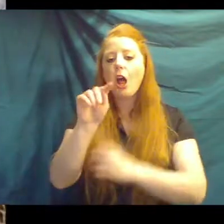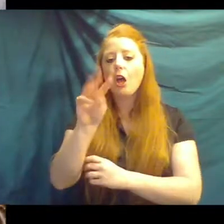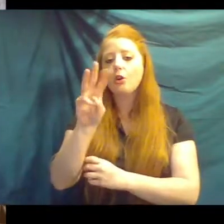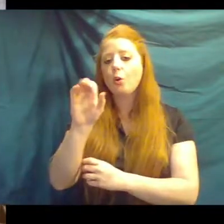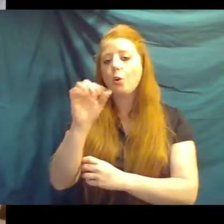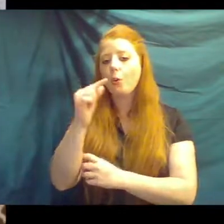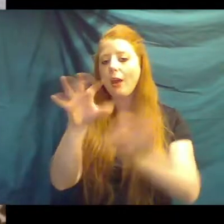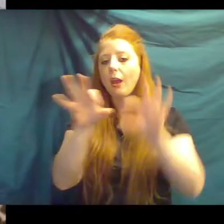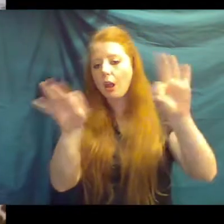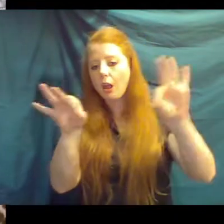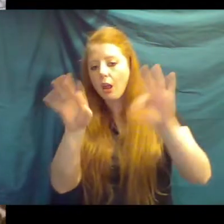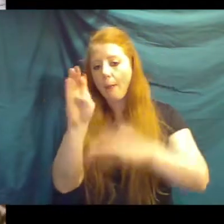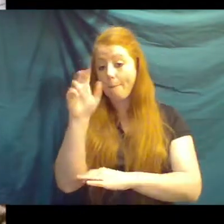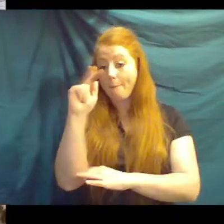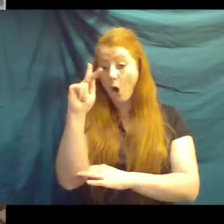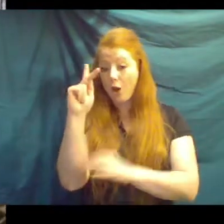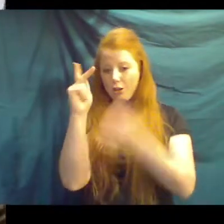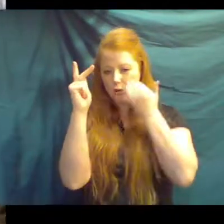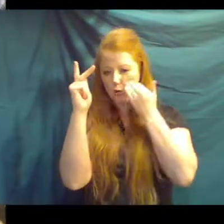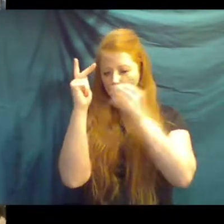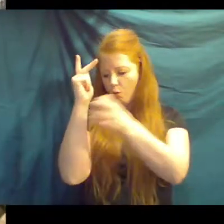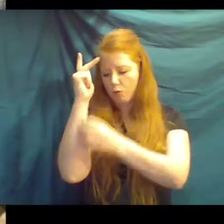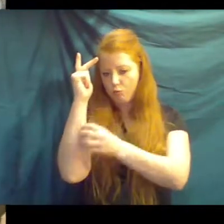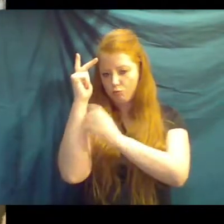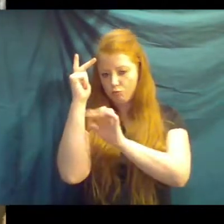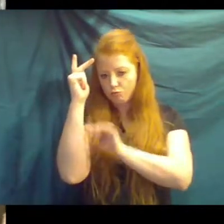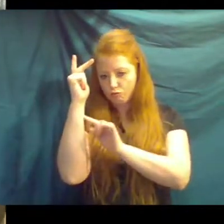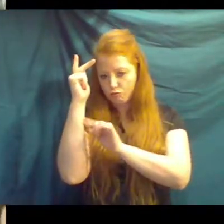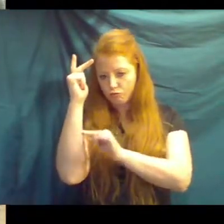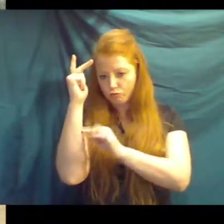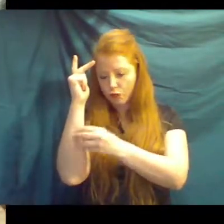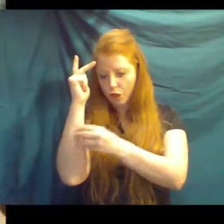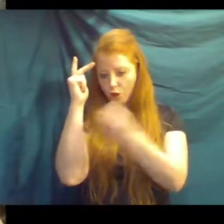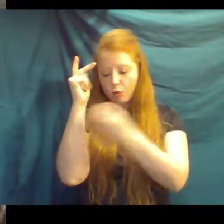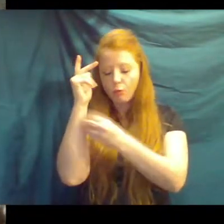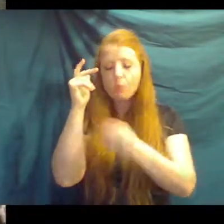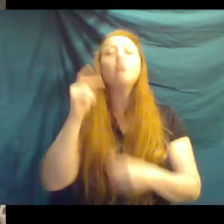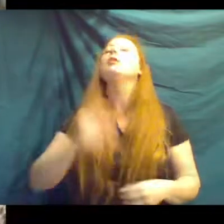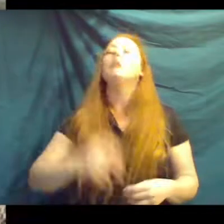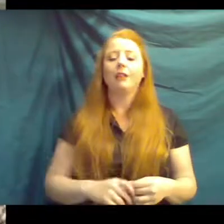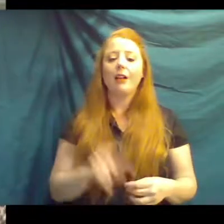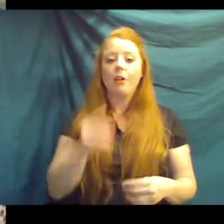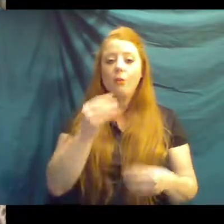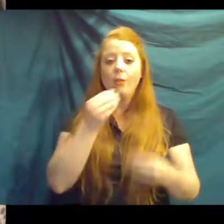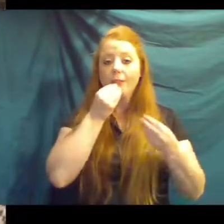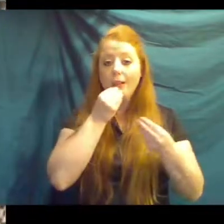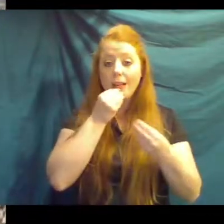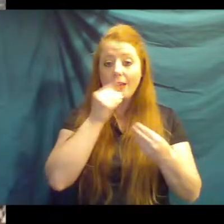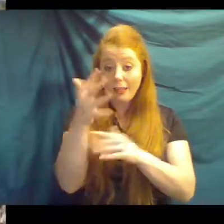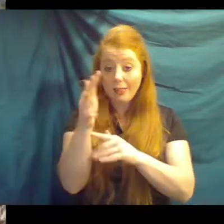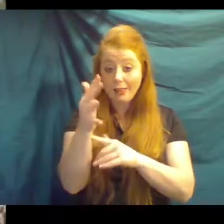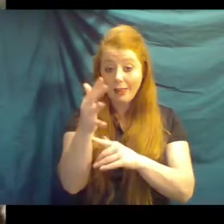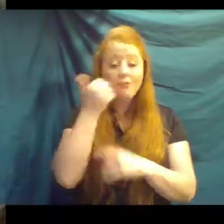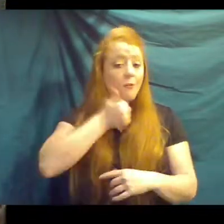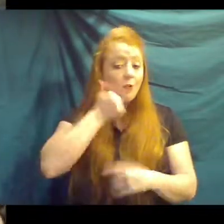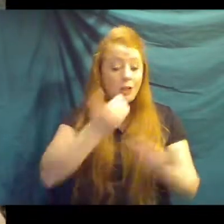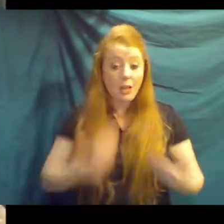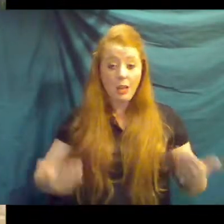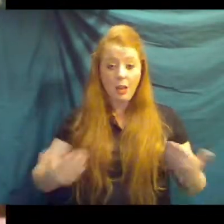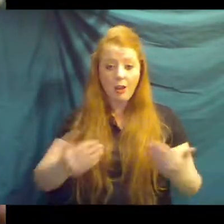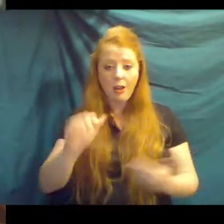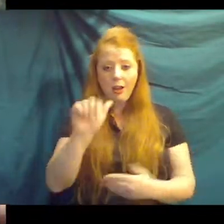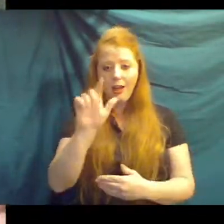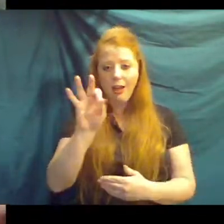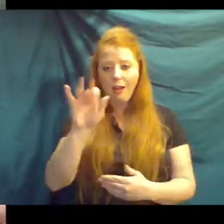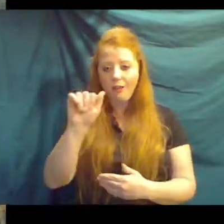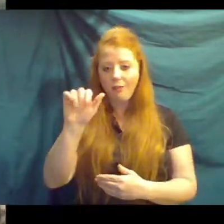here at the zoo, they do get a little bit of a different diet. We make sure that they get leaves every day. But they're also getting alfalfa hay, a specialized